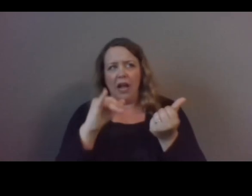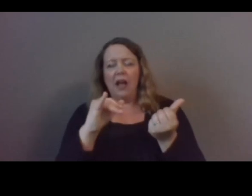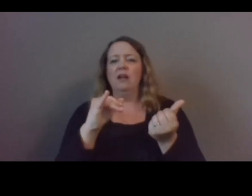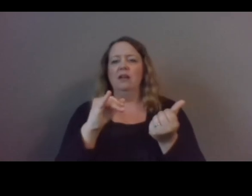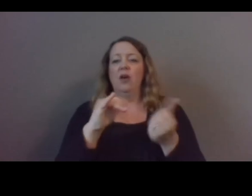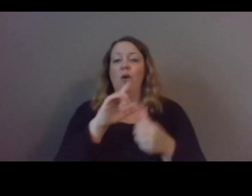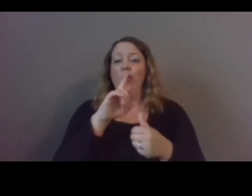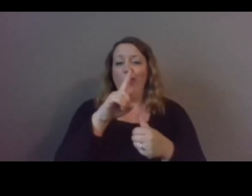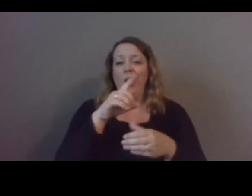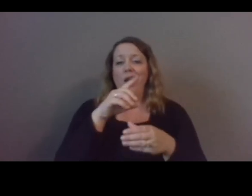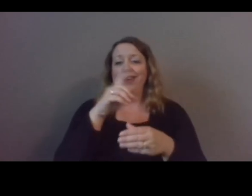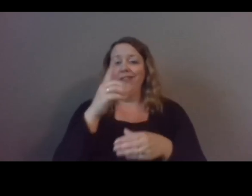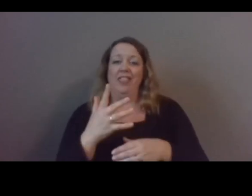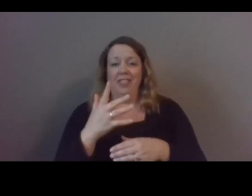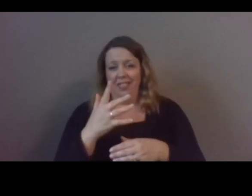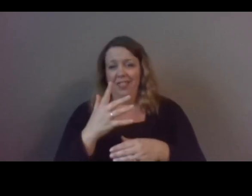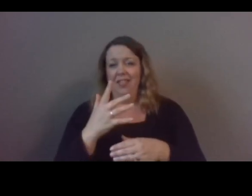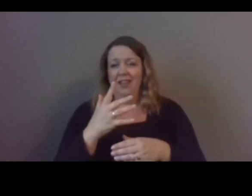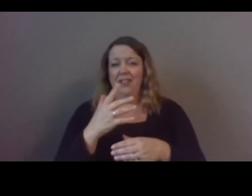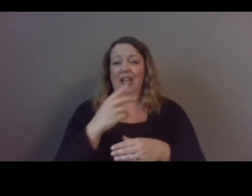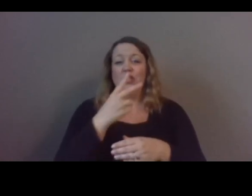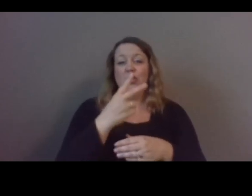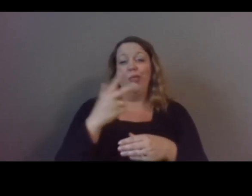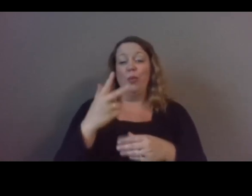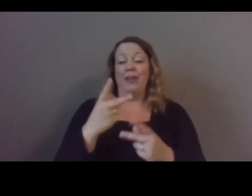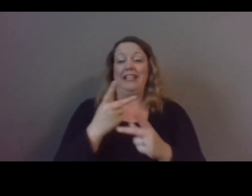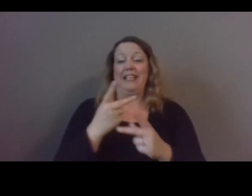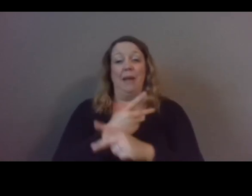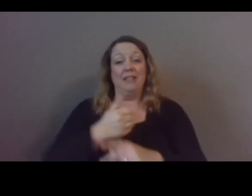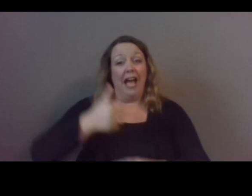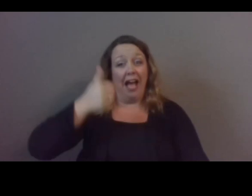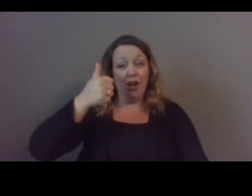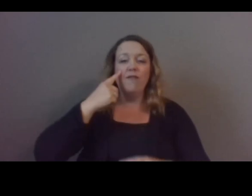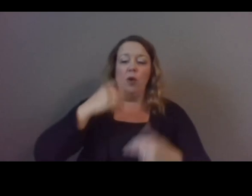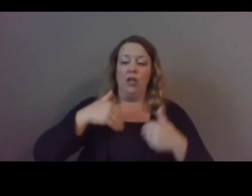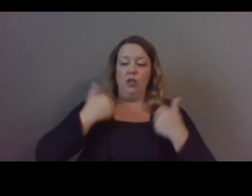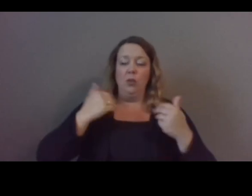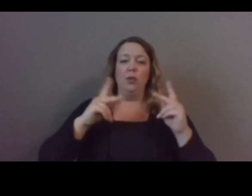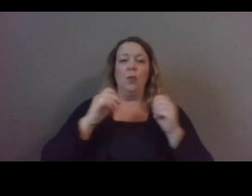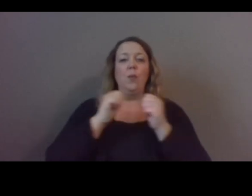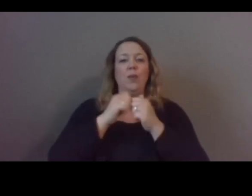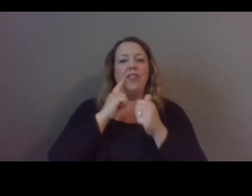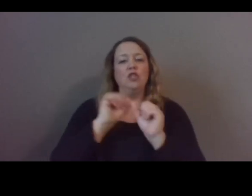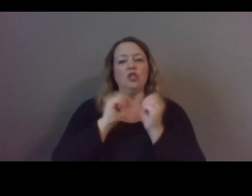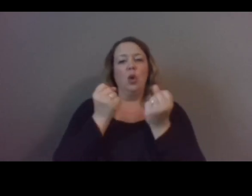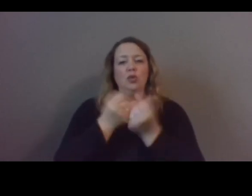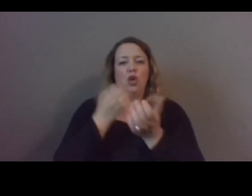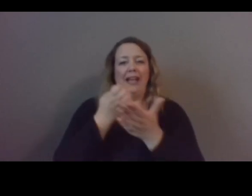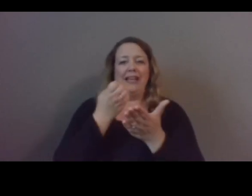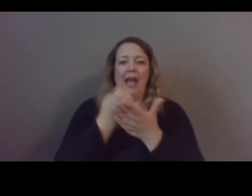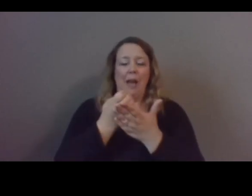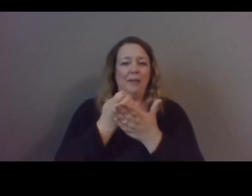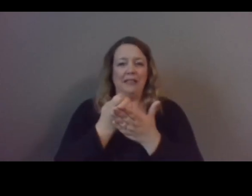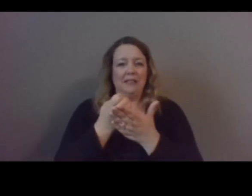is two to three times higher for youth who are experiencing socioeconomic disadvantage in their families and or